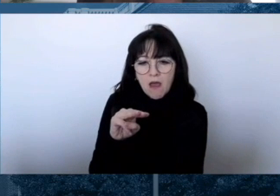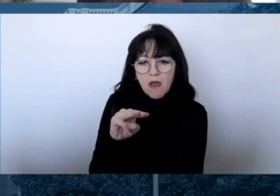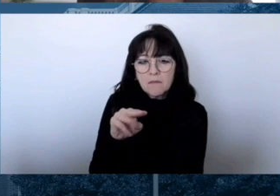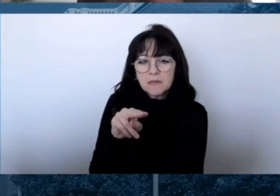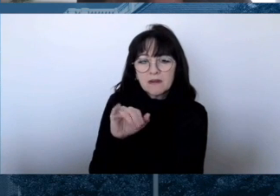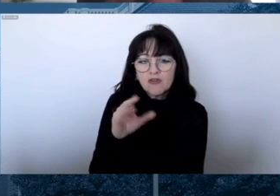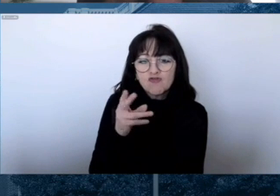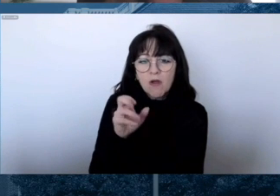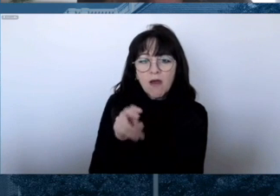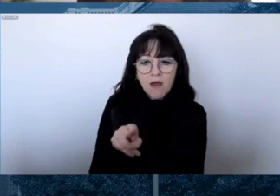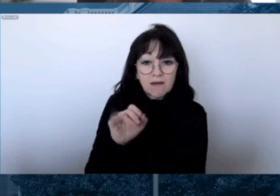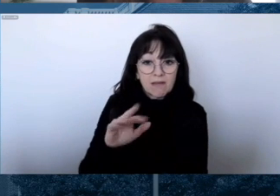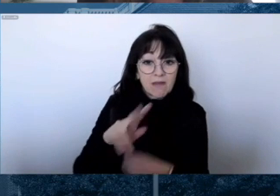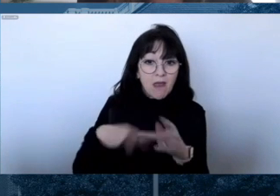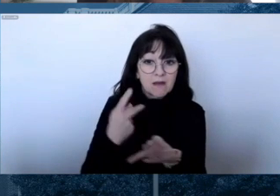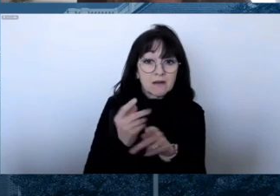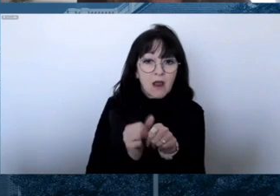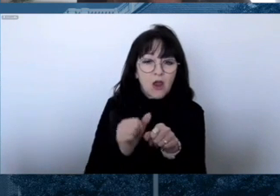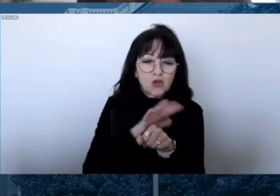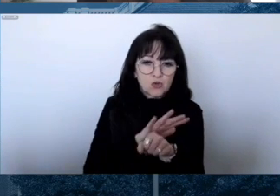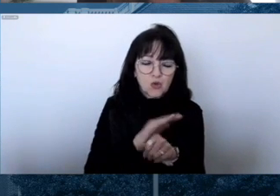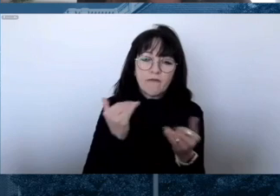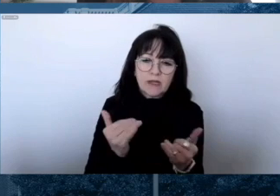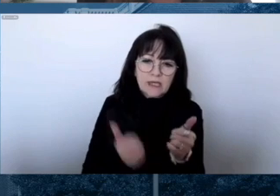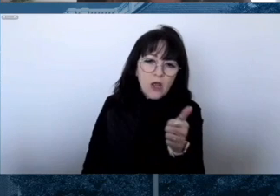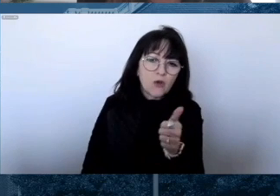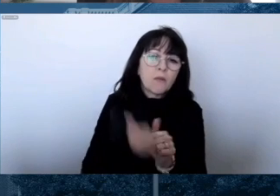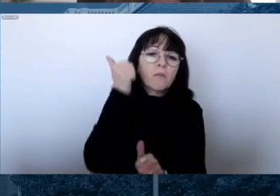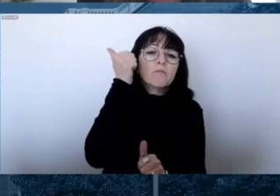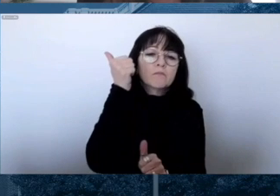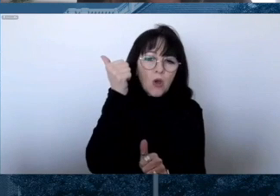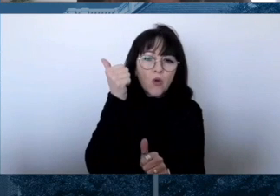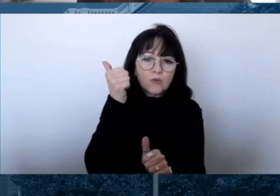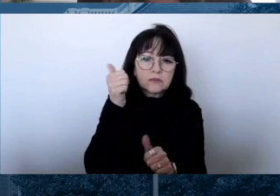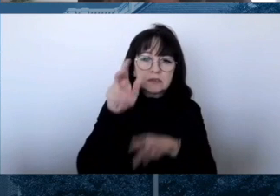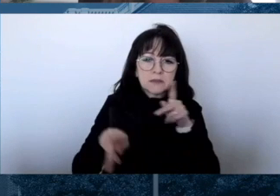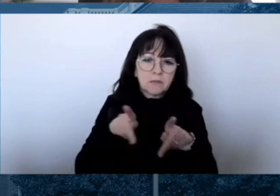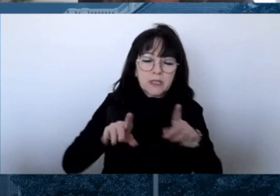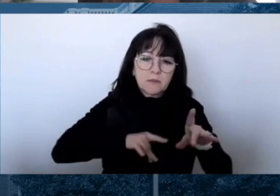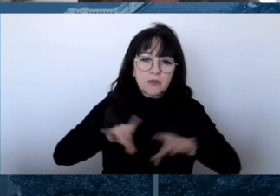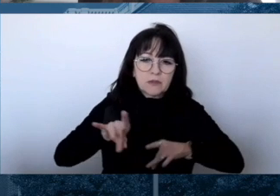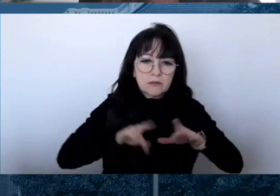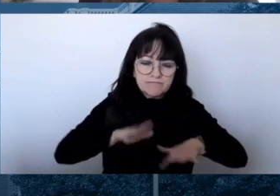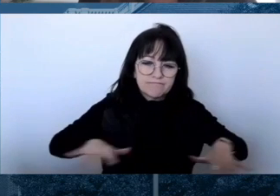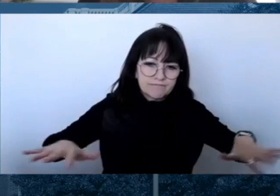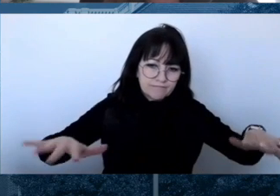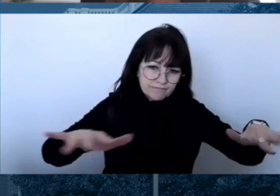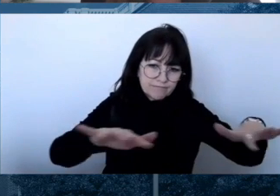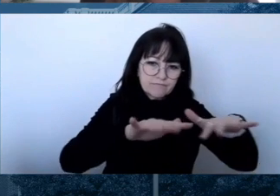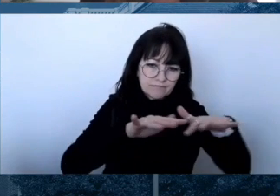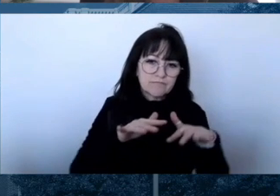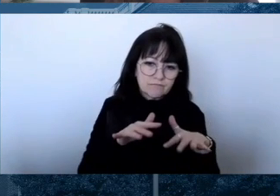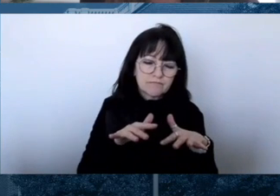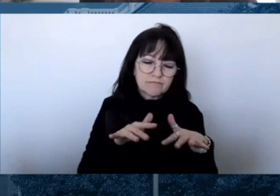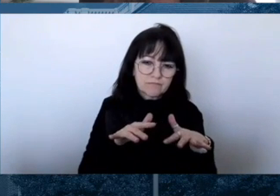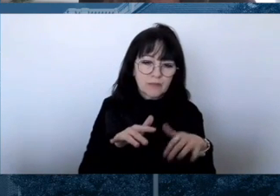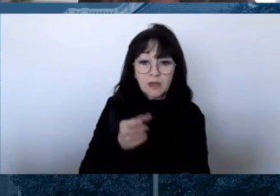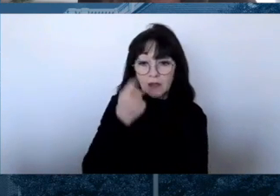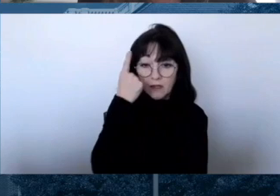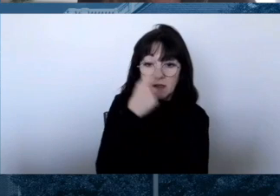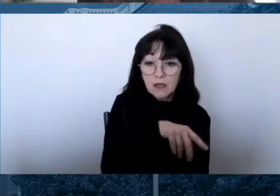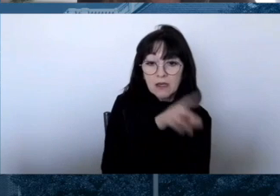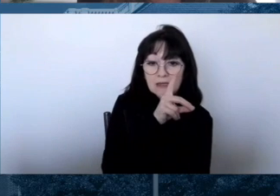in preventing infection, infection, hospitalizations and deaths now, while Omicron is more